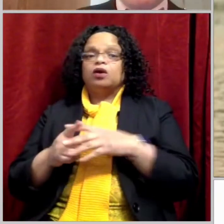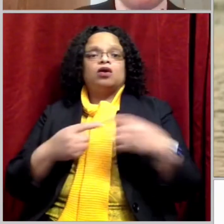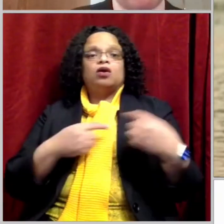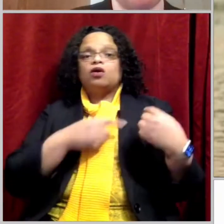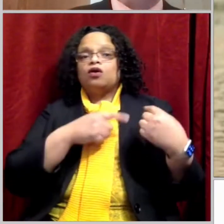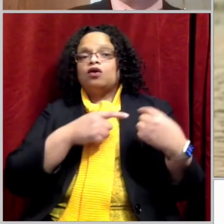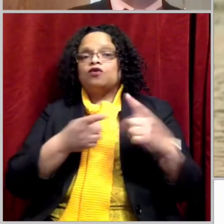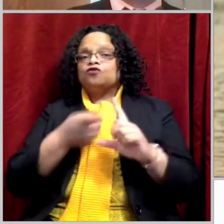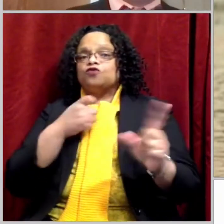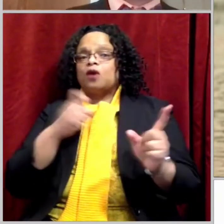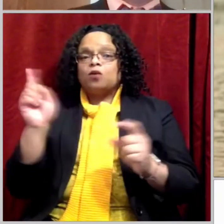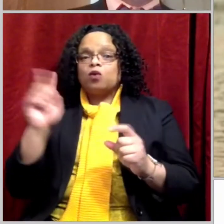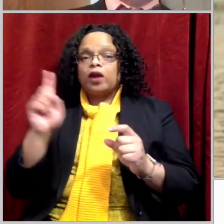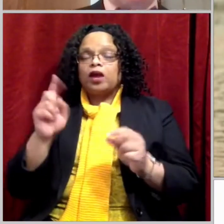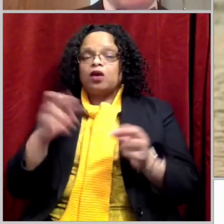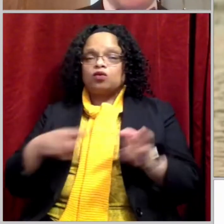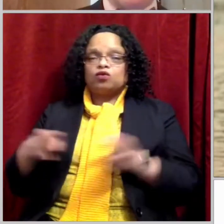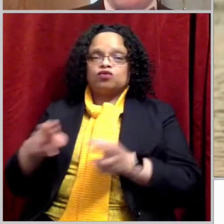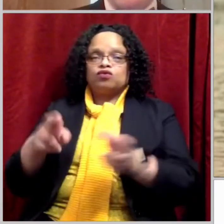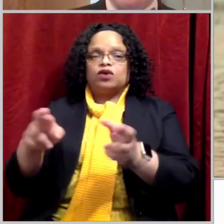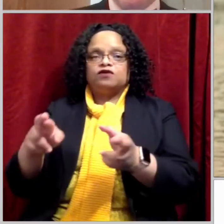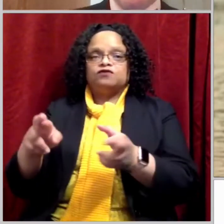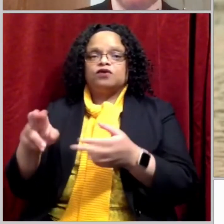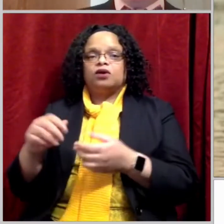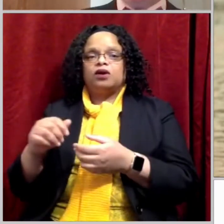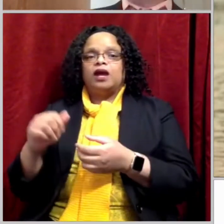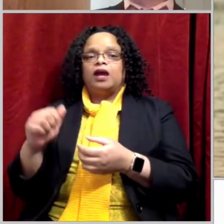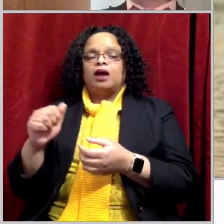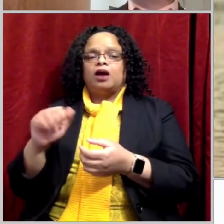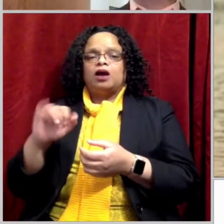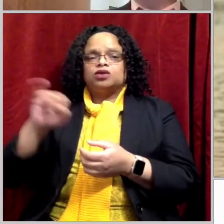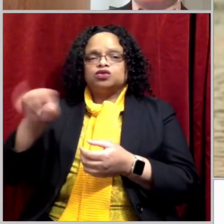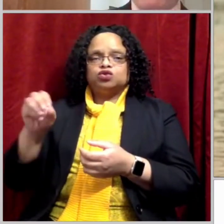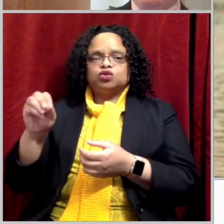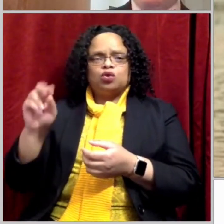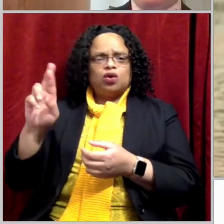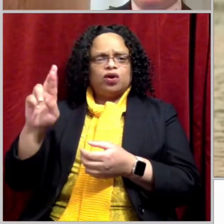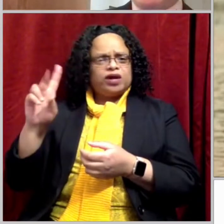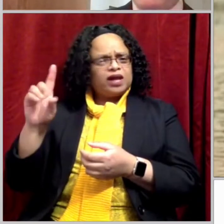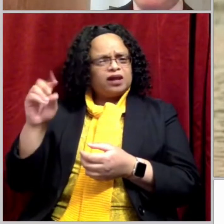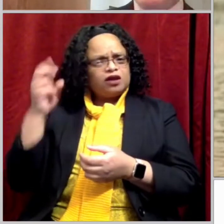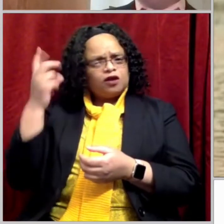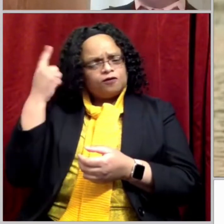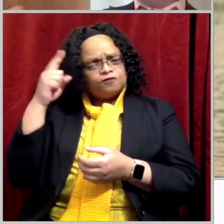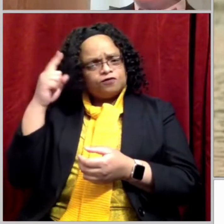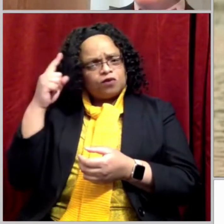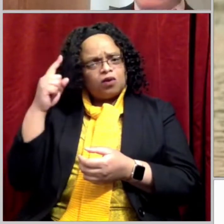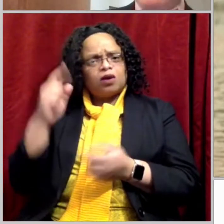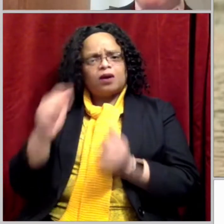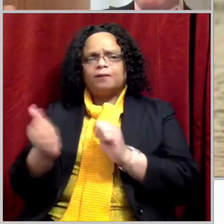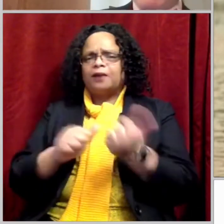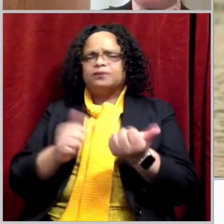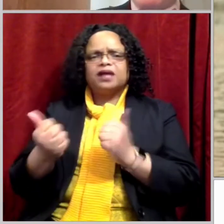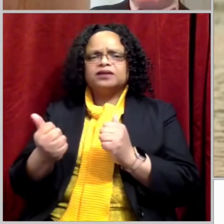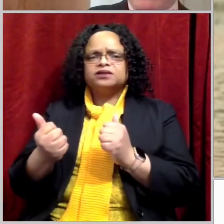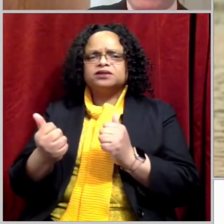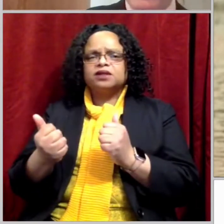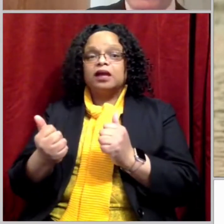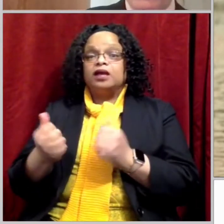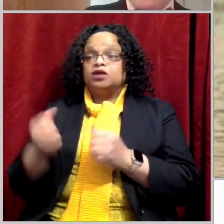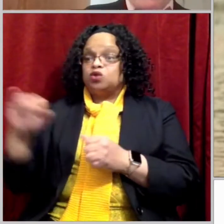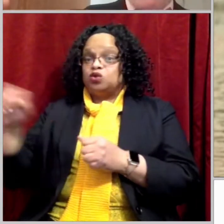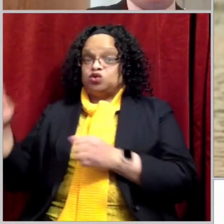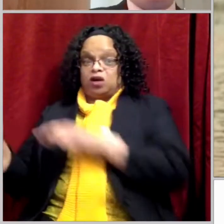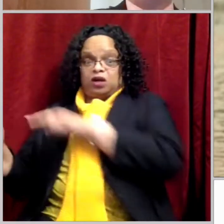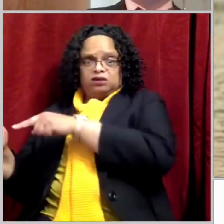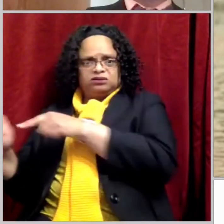to the Jordan River to be baptized by John. But John tried to stop him and said, I need to be baptized by